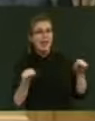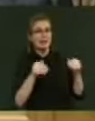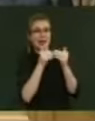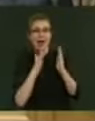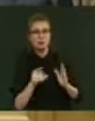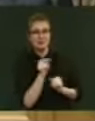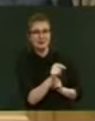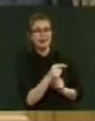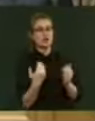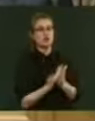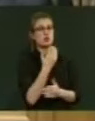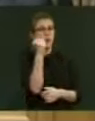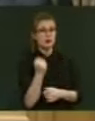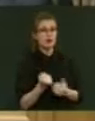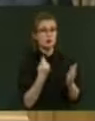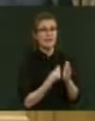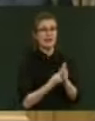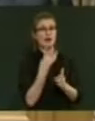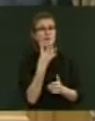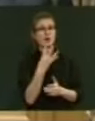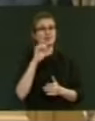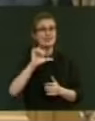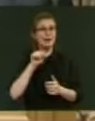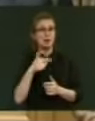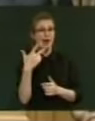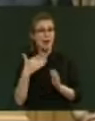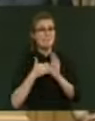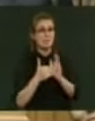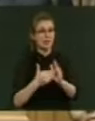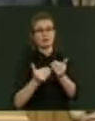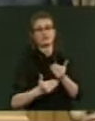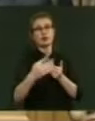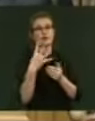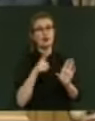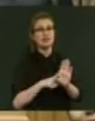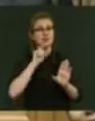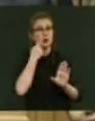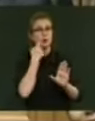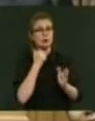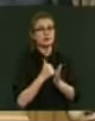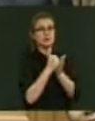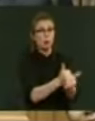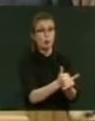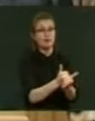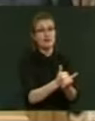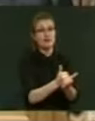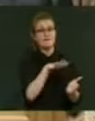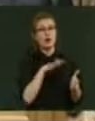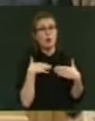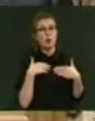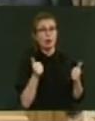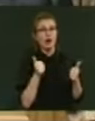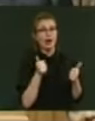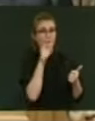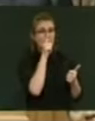operational funding, $49.8 million over the next four years, will support whānau order navigators to work with whānau,